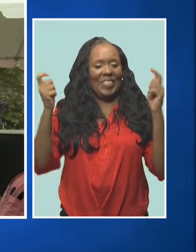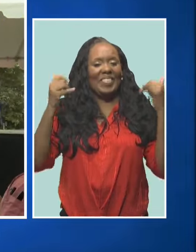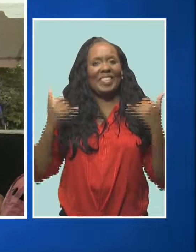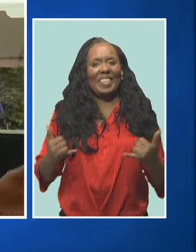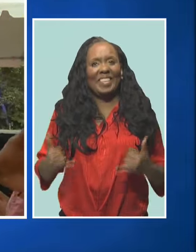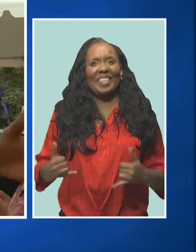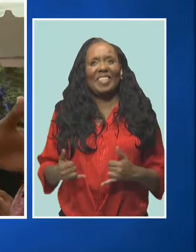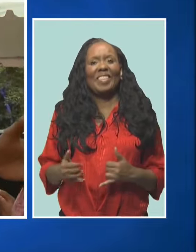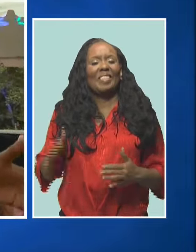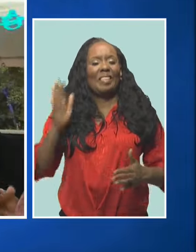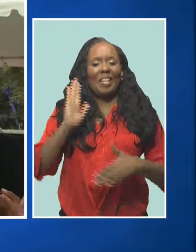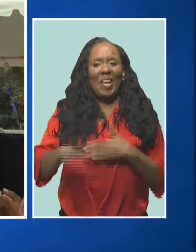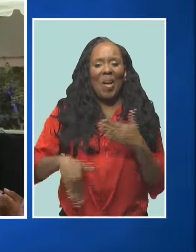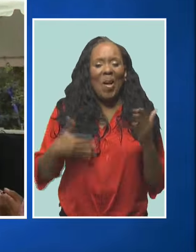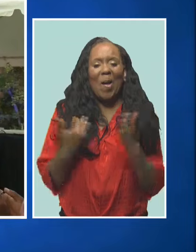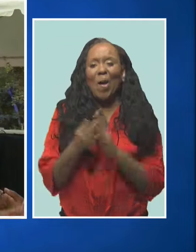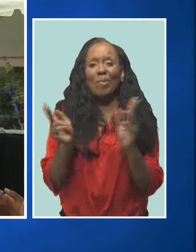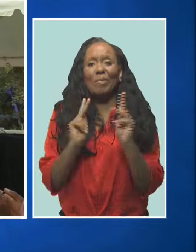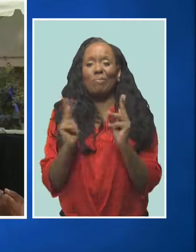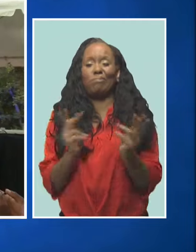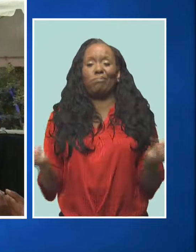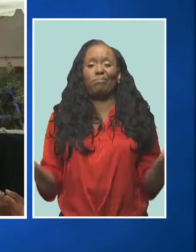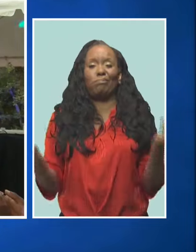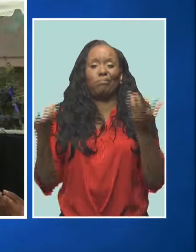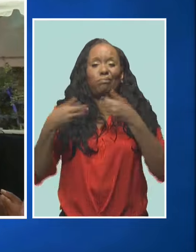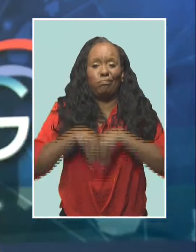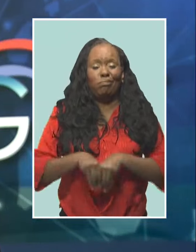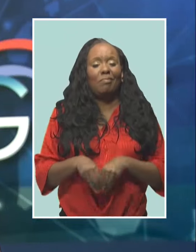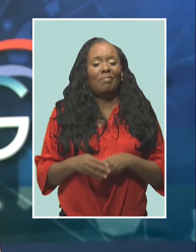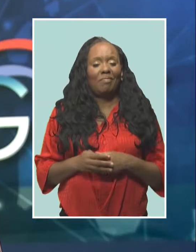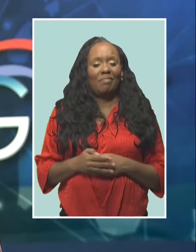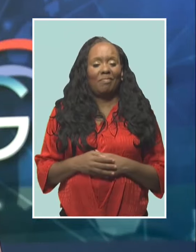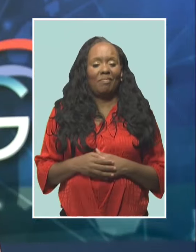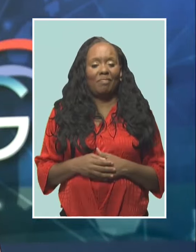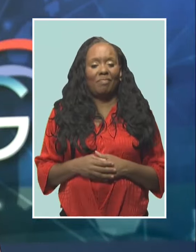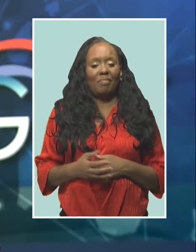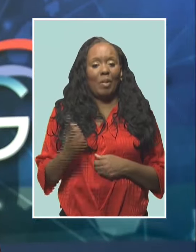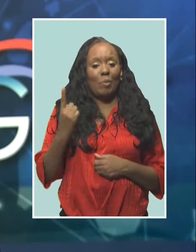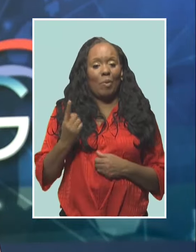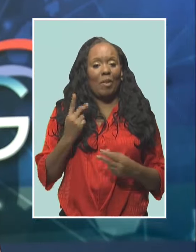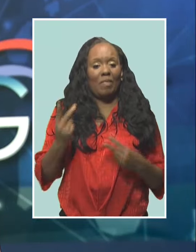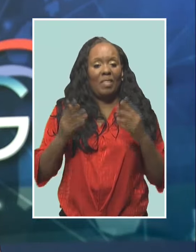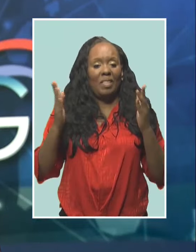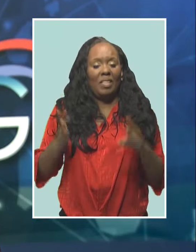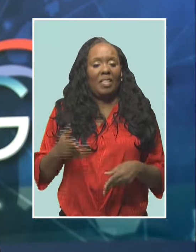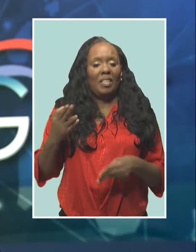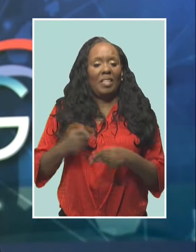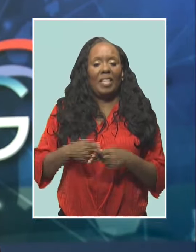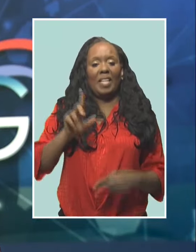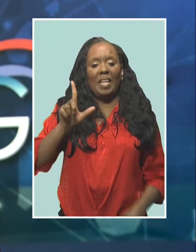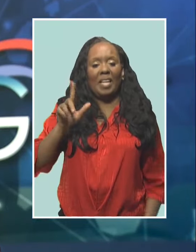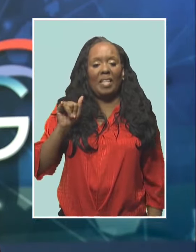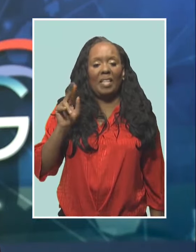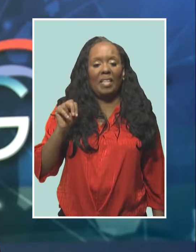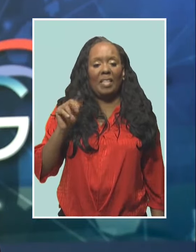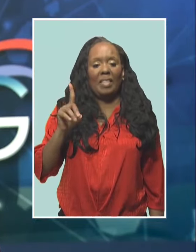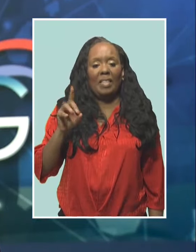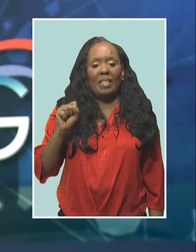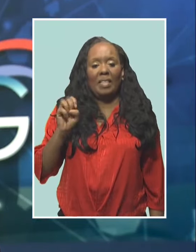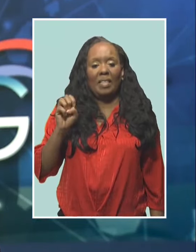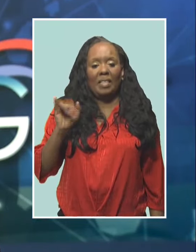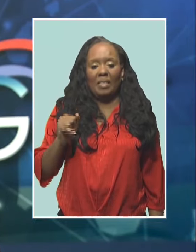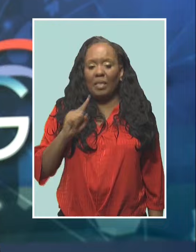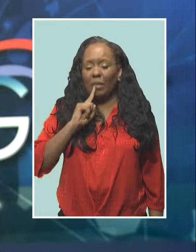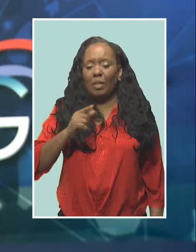now. All for all in Barbados. One visitor who gave her name as Lindsay described playing